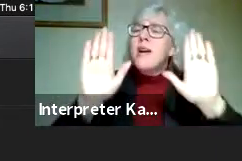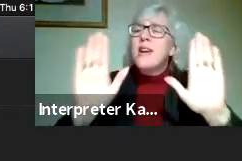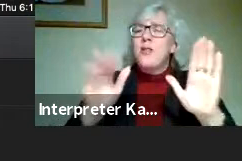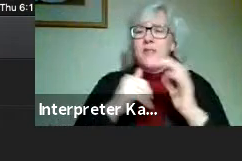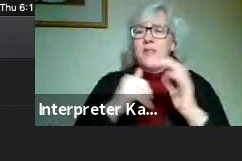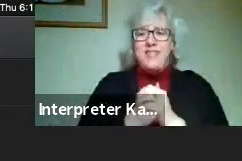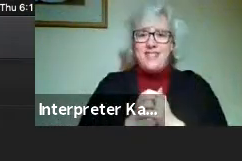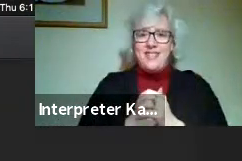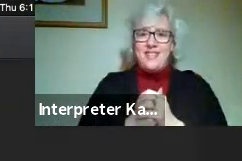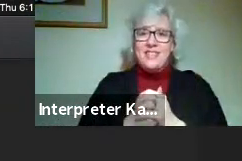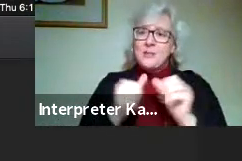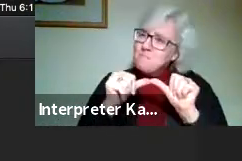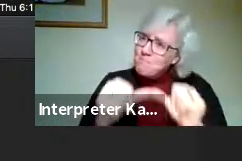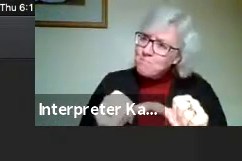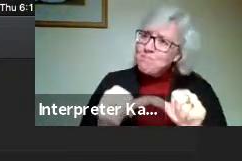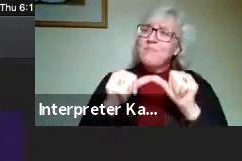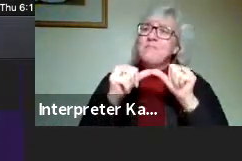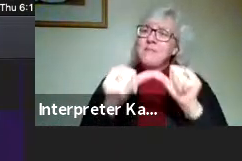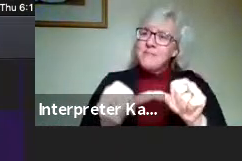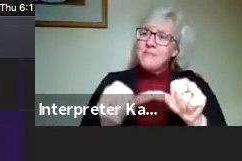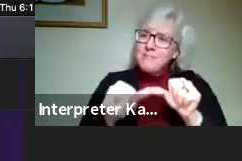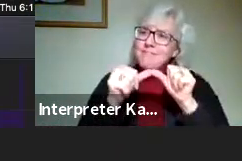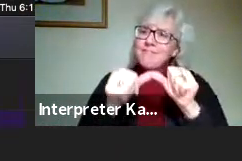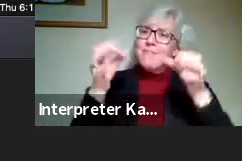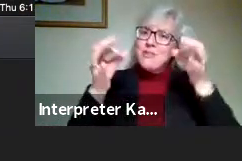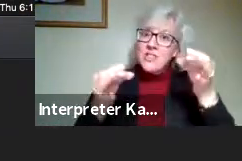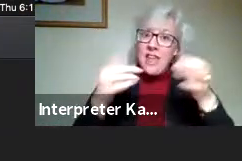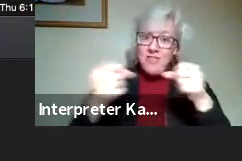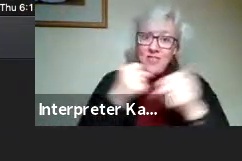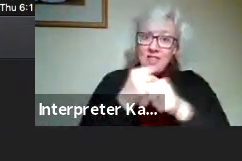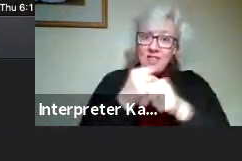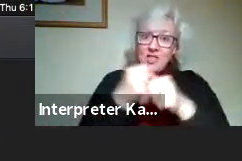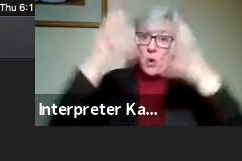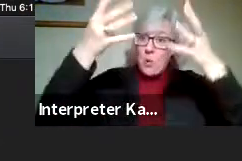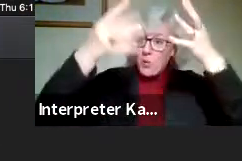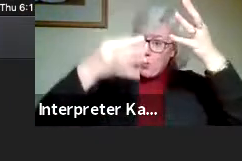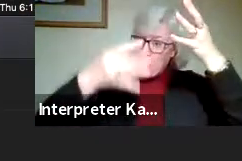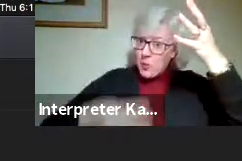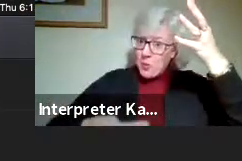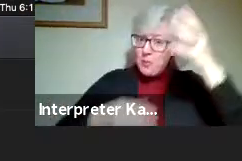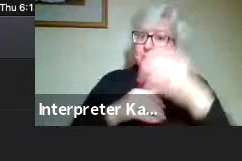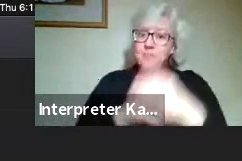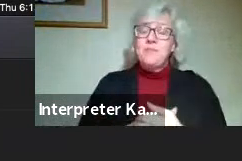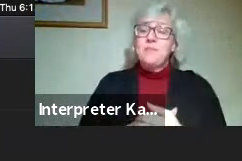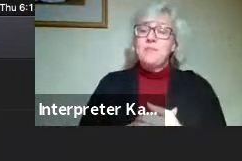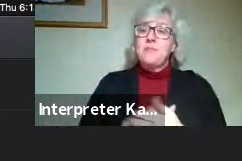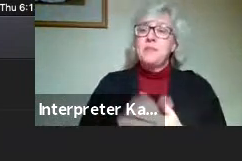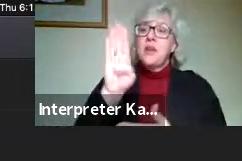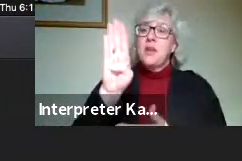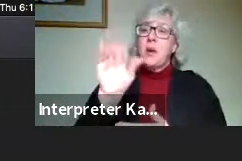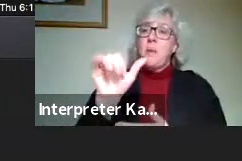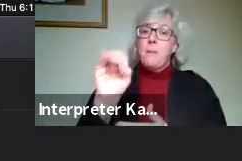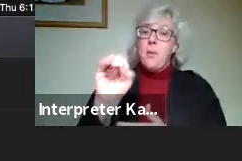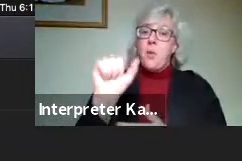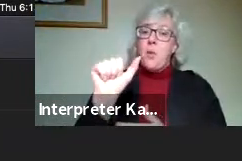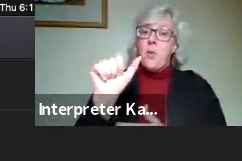consistent judges. And this year's judging roster includes Bo Atkins,